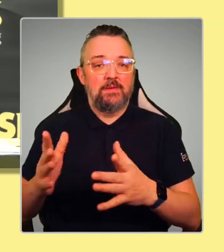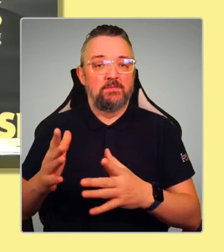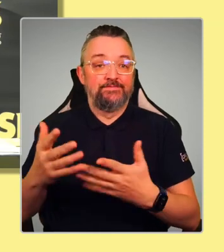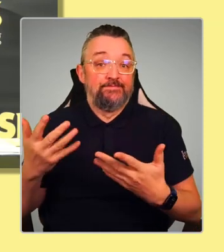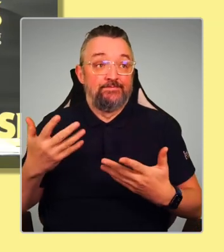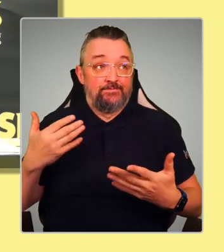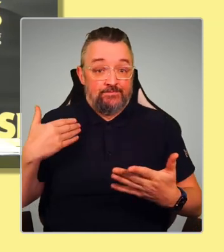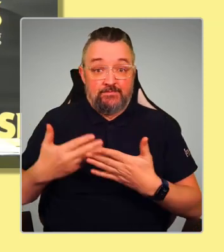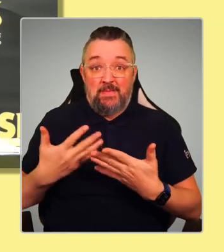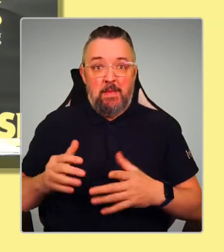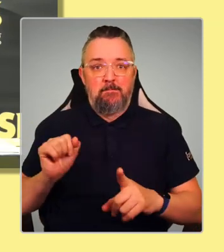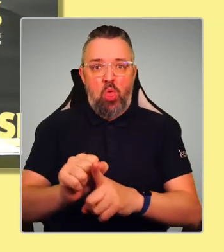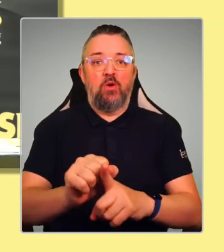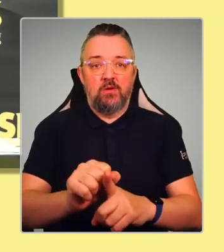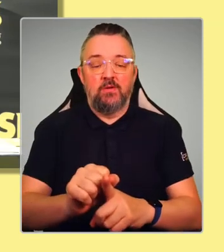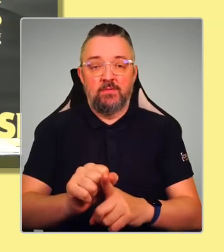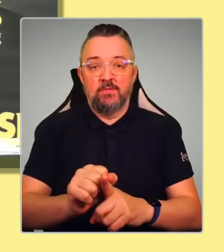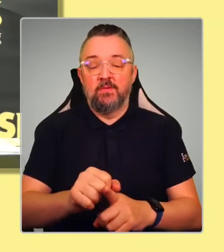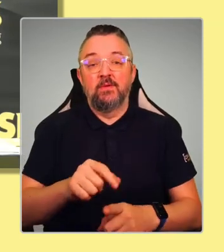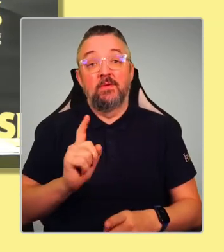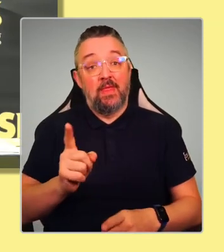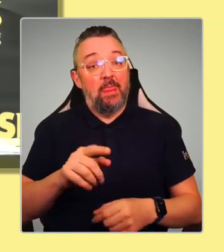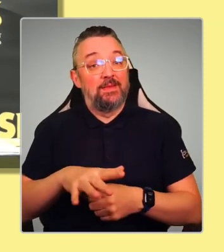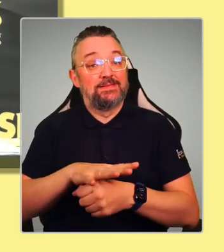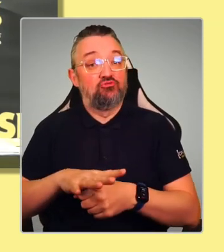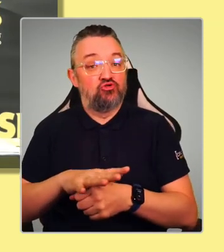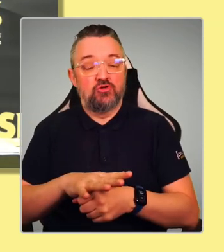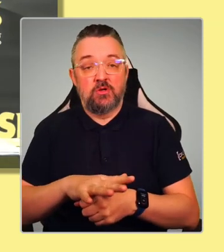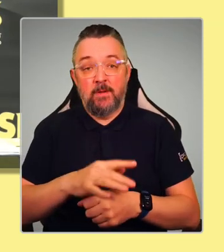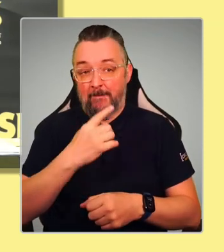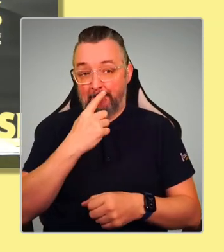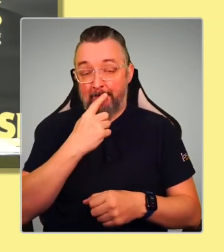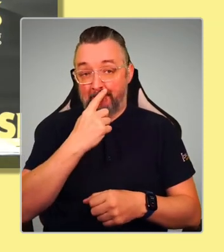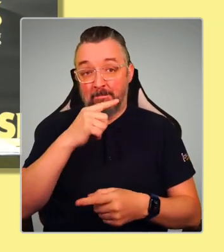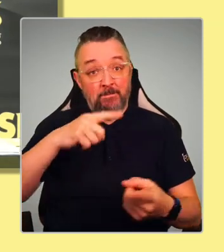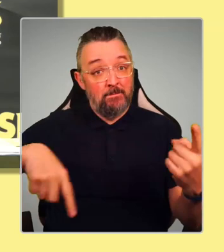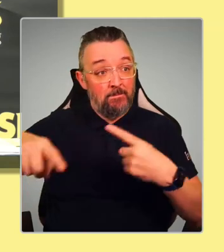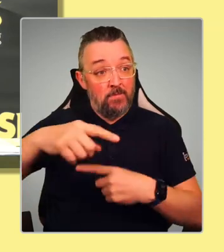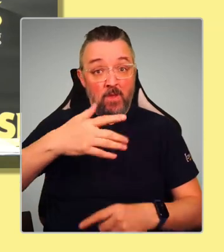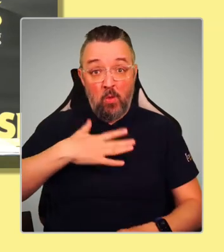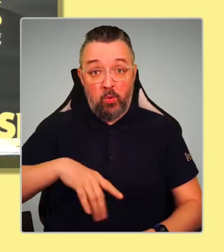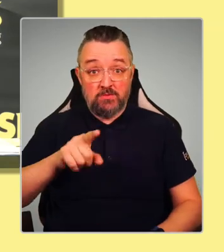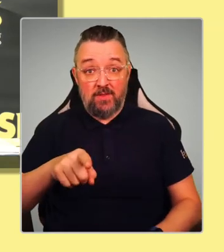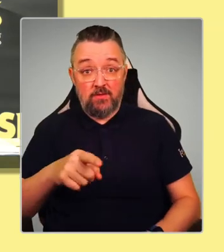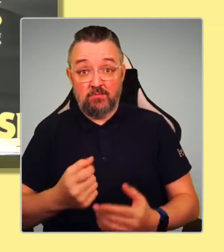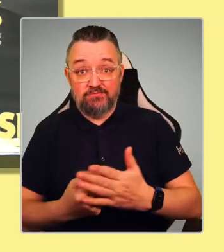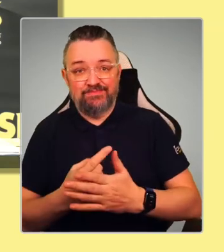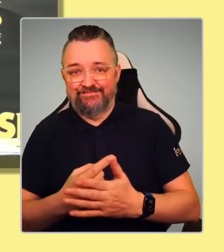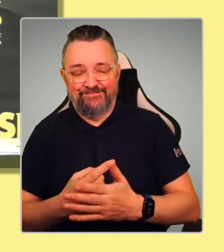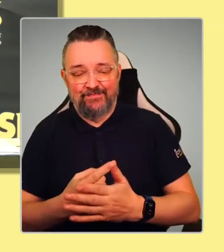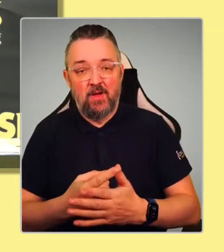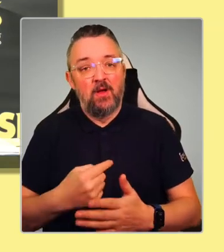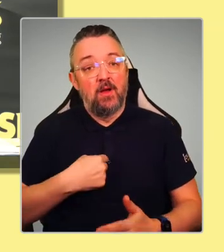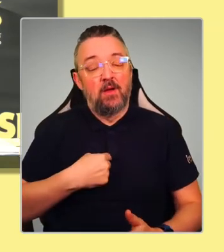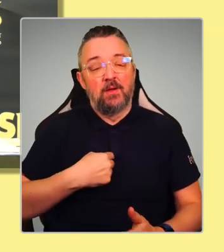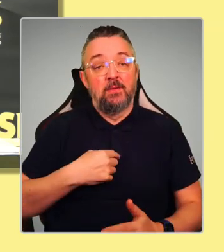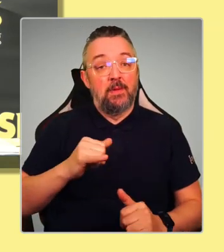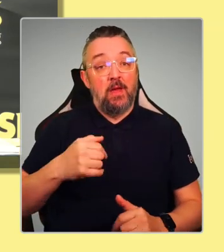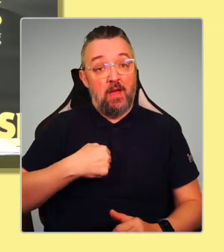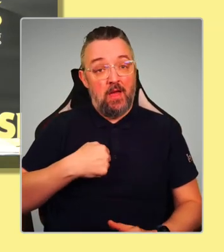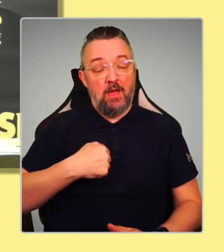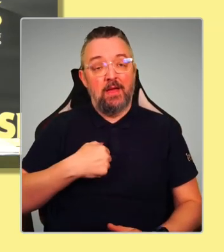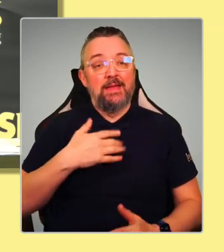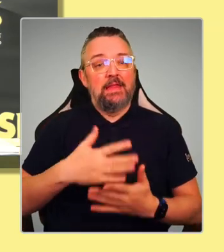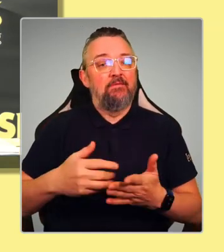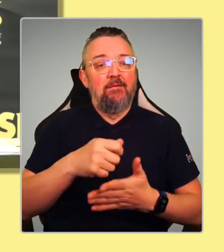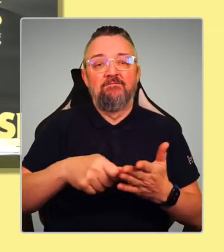And I know that, you know, it's not going to be, you know, the choice that everyone would want. I probably, many people will know this, I didn't vote for that bill,